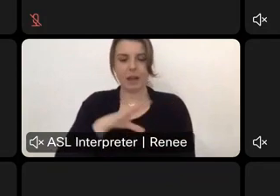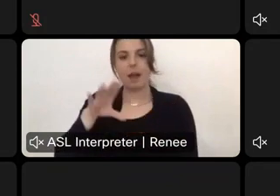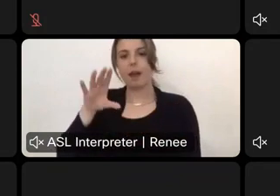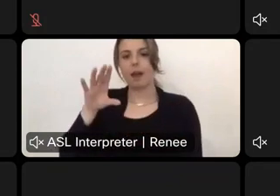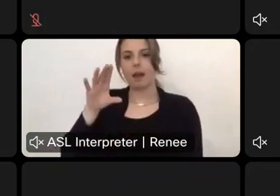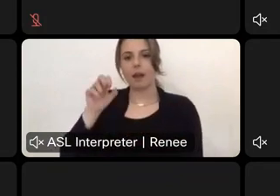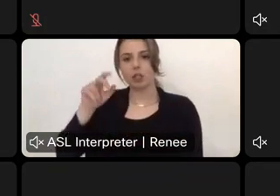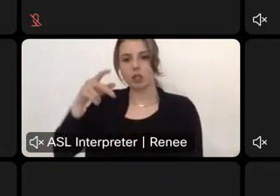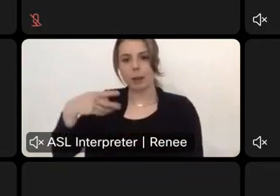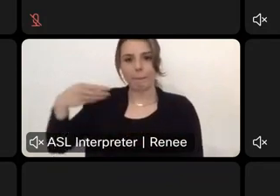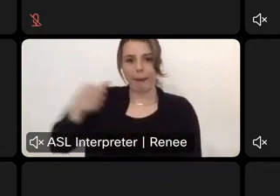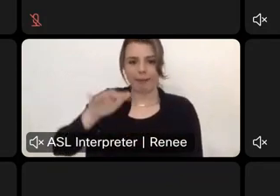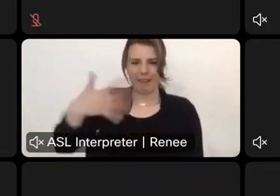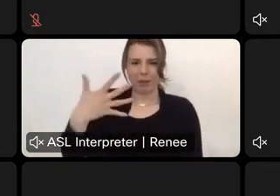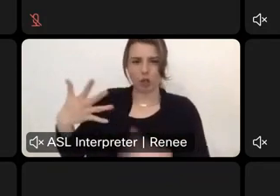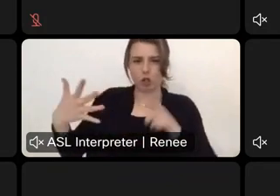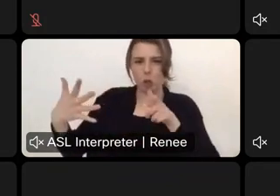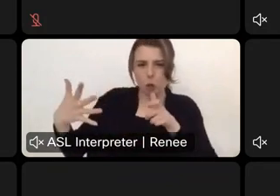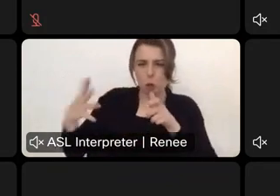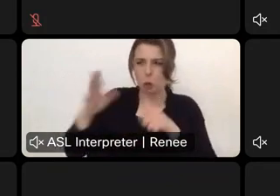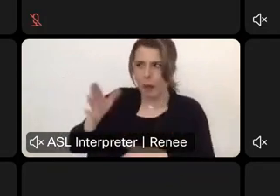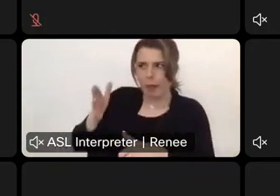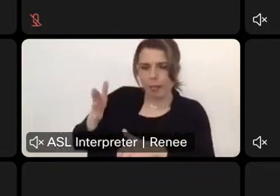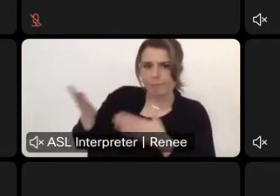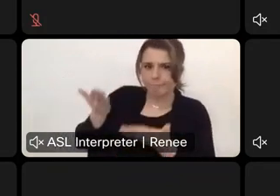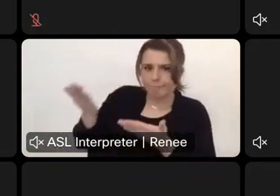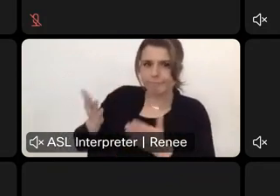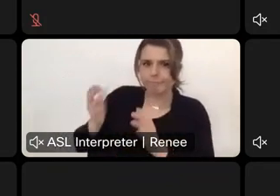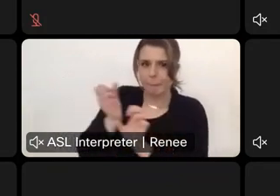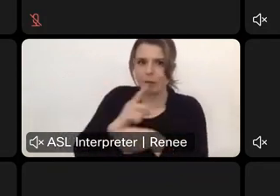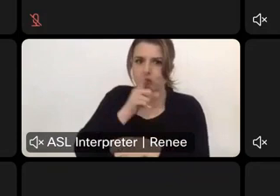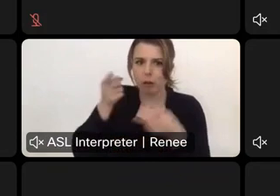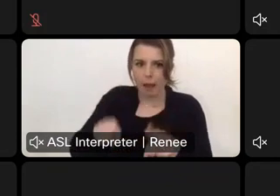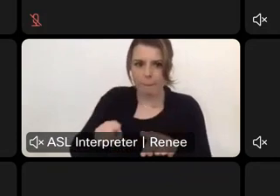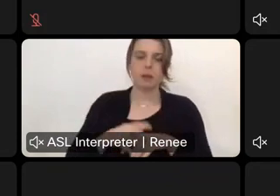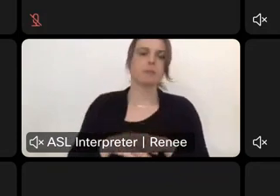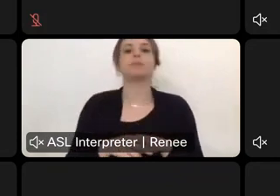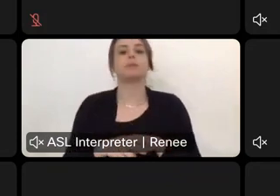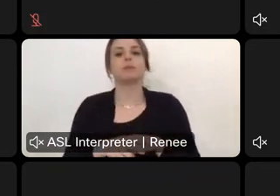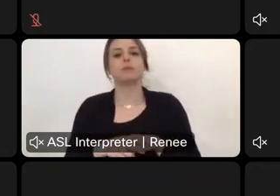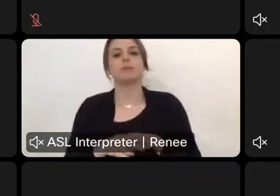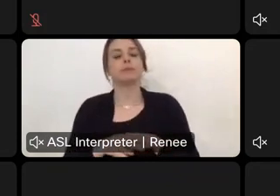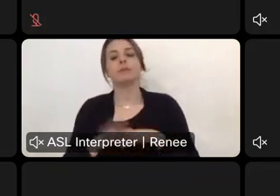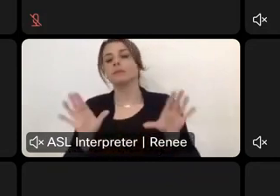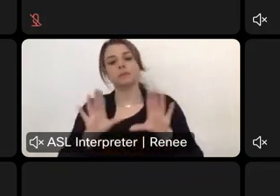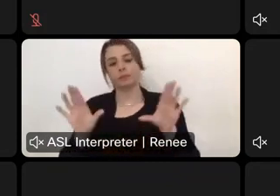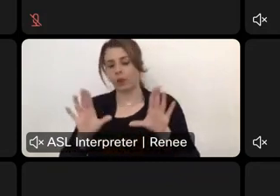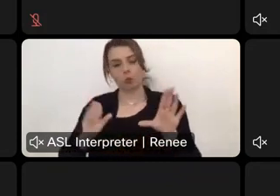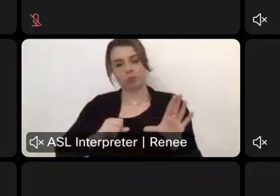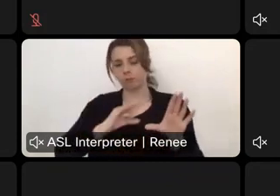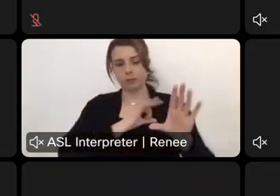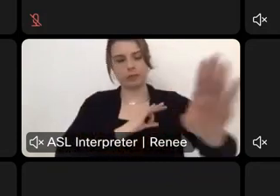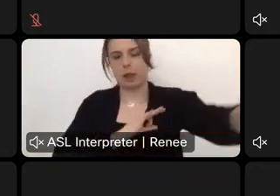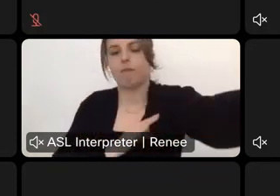paid their $5. That's, that's a good question page. Um, so we don't stand by and watch, uh, at most of our